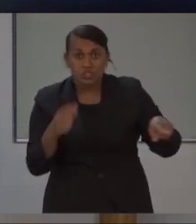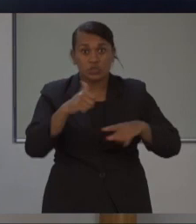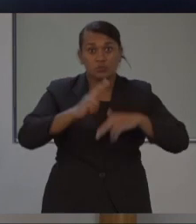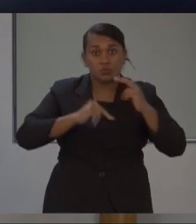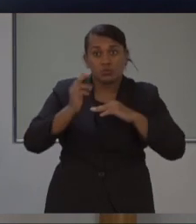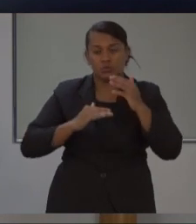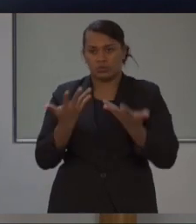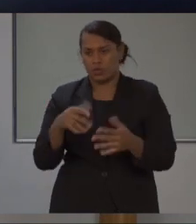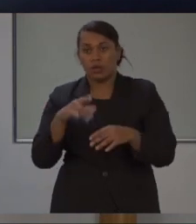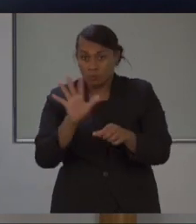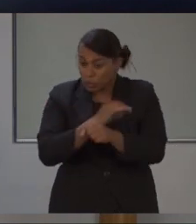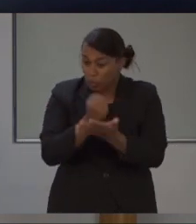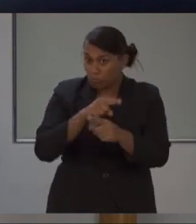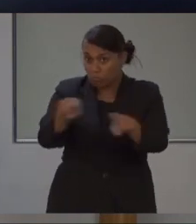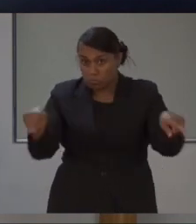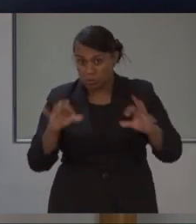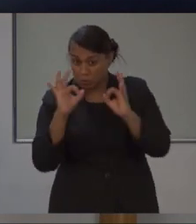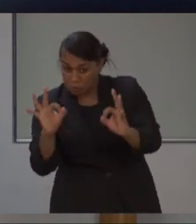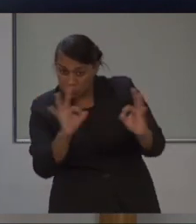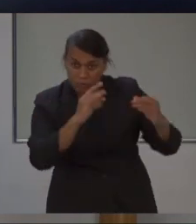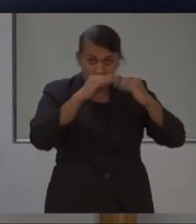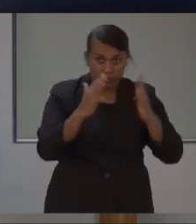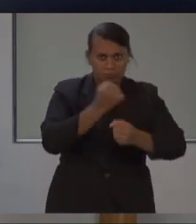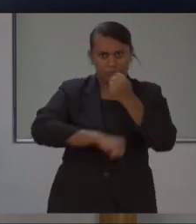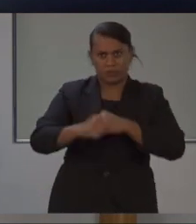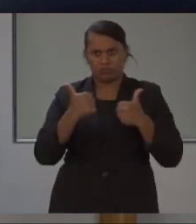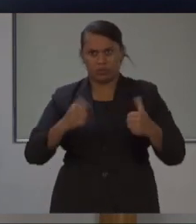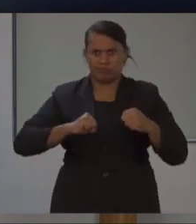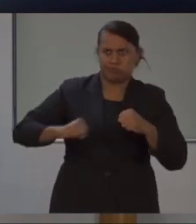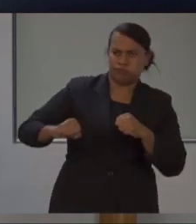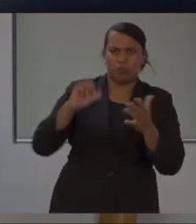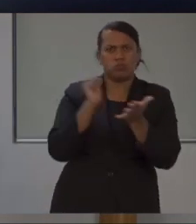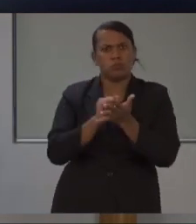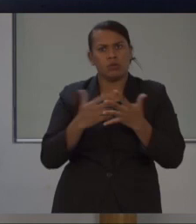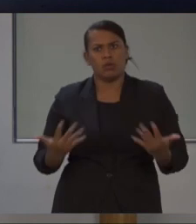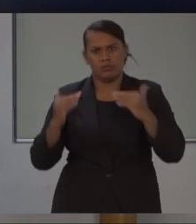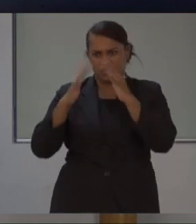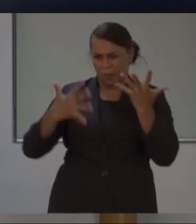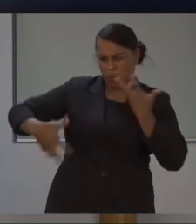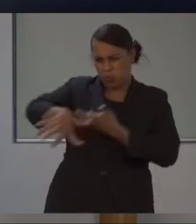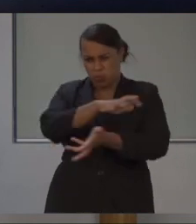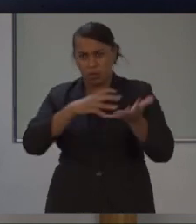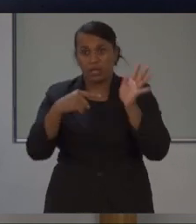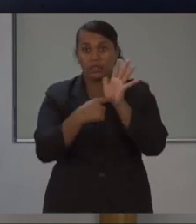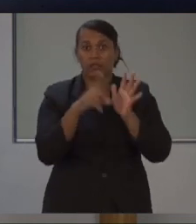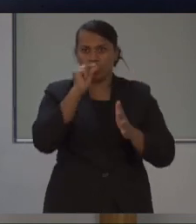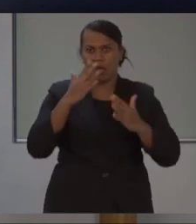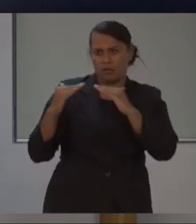are cyclone resilient, and they'll also be carrying out site inspections to keep everything up to standard.